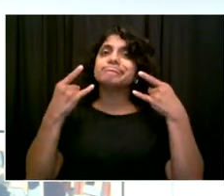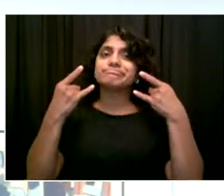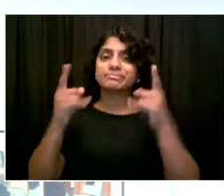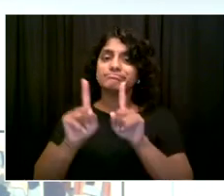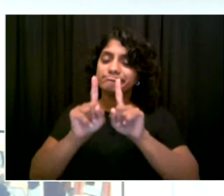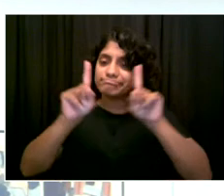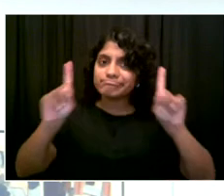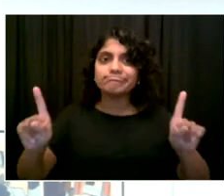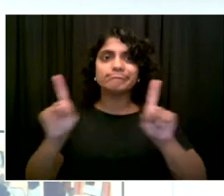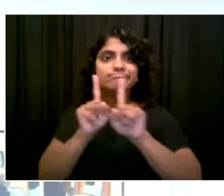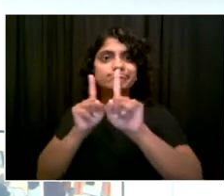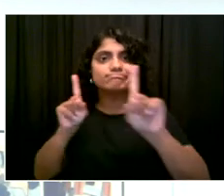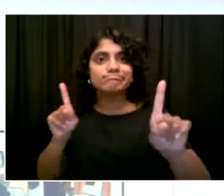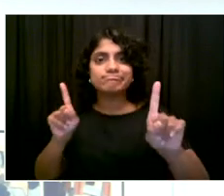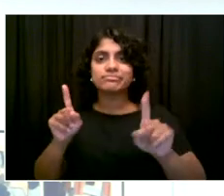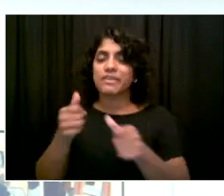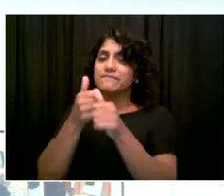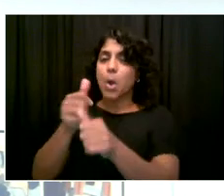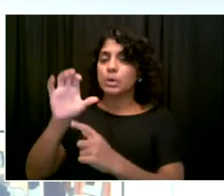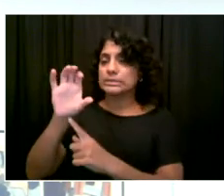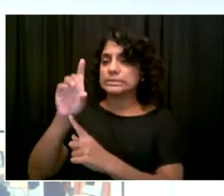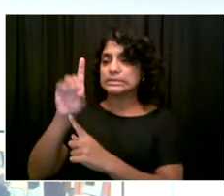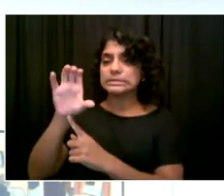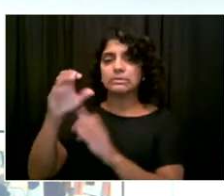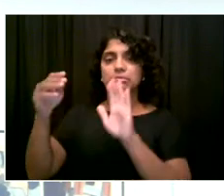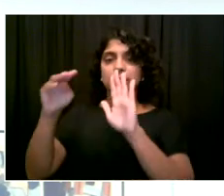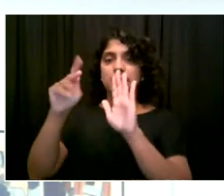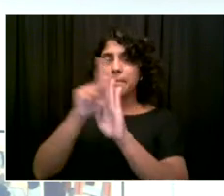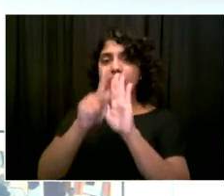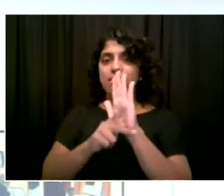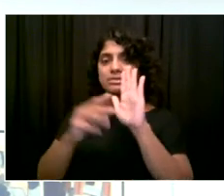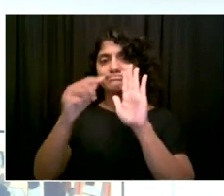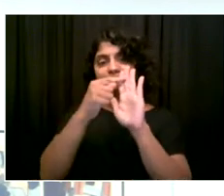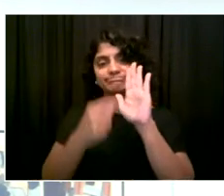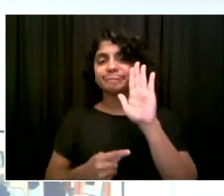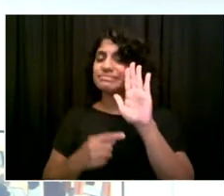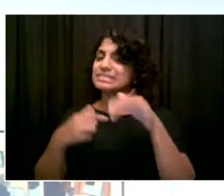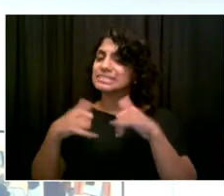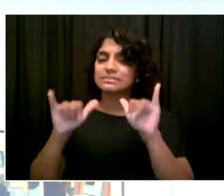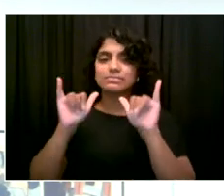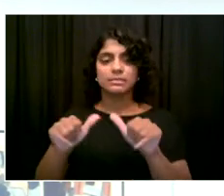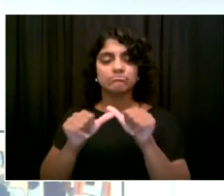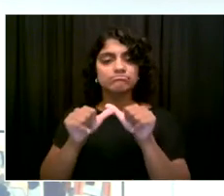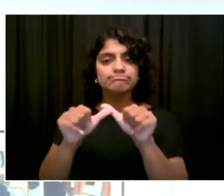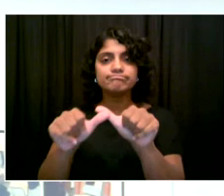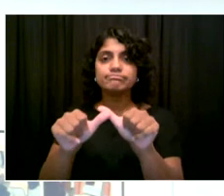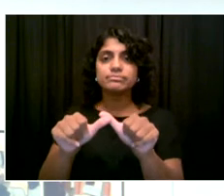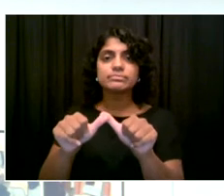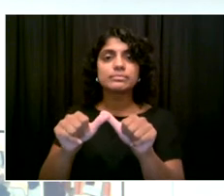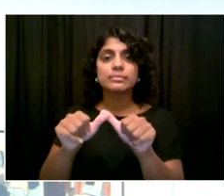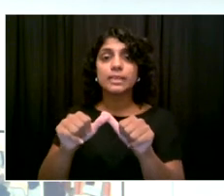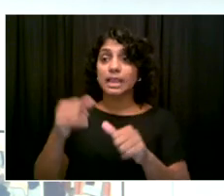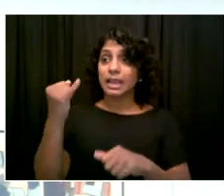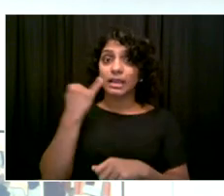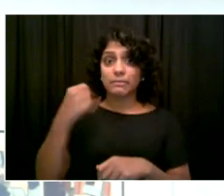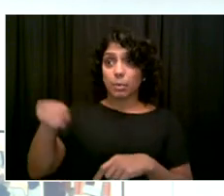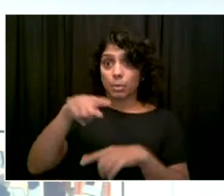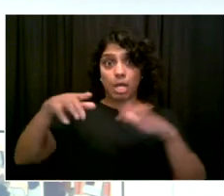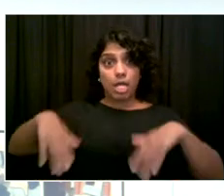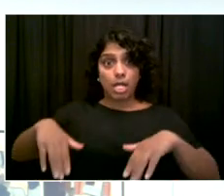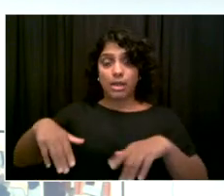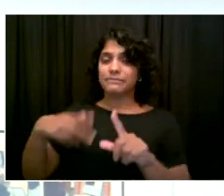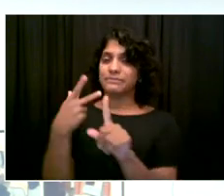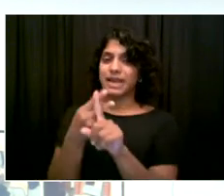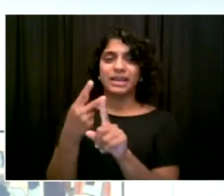covering, continue practicing physical distancing, getting tested regularly, keeping your hands clean. All of these things help to